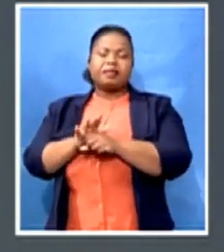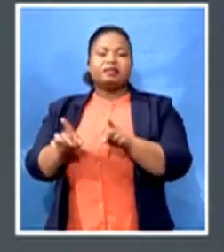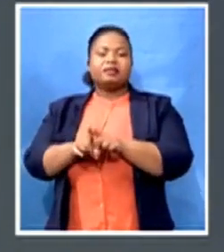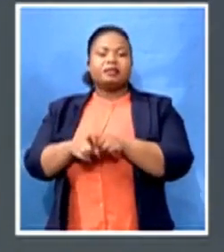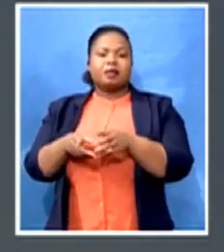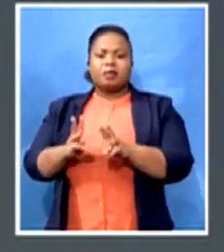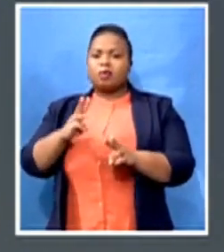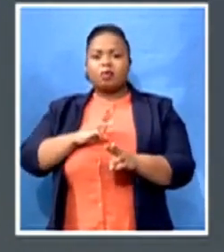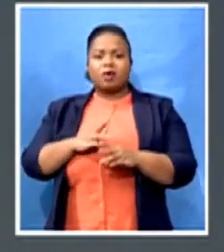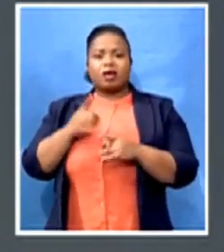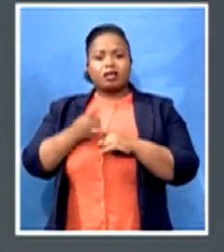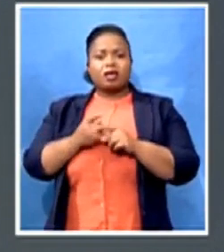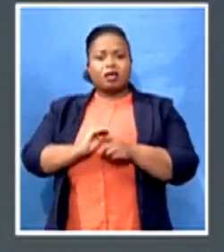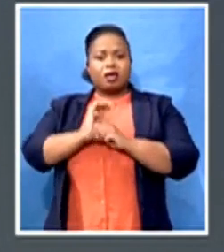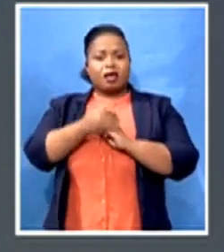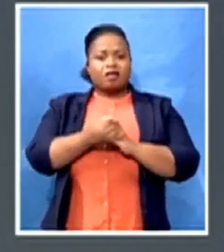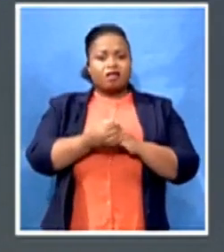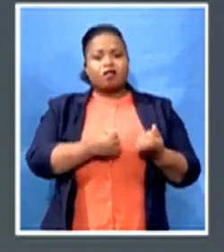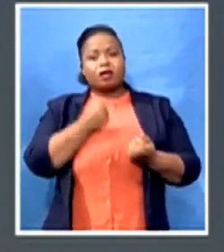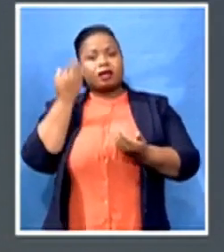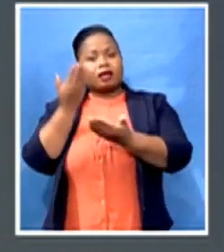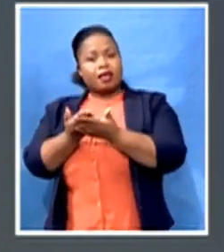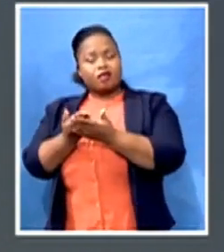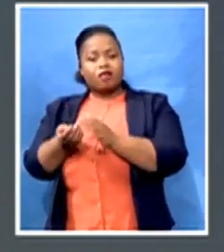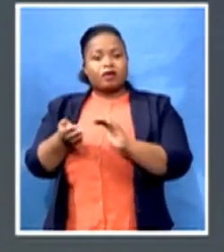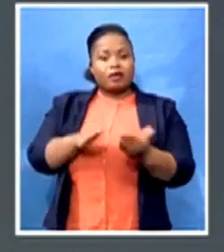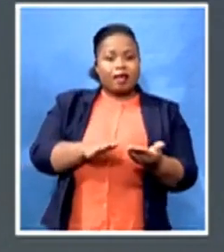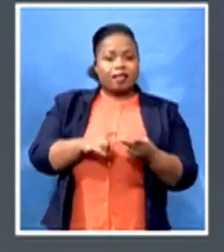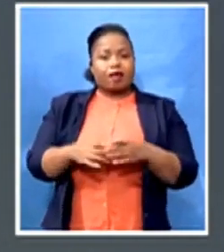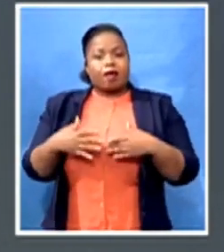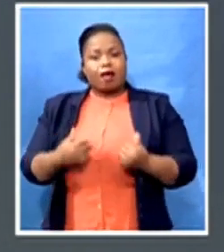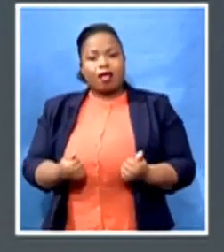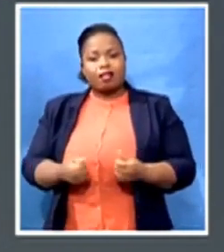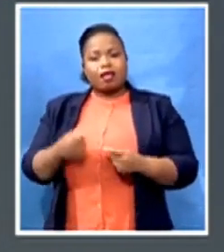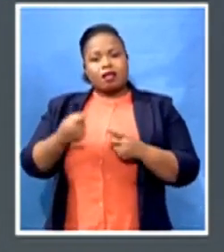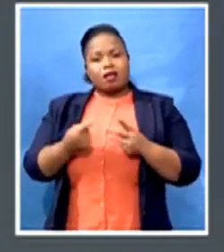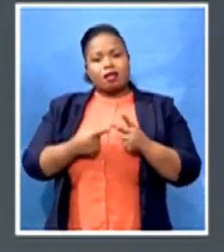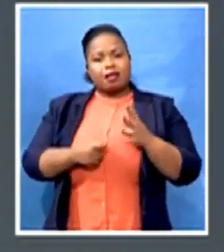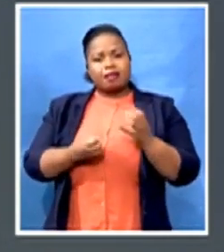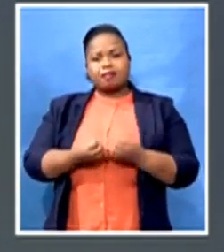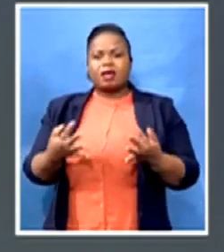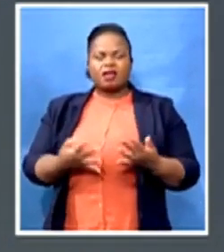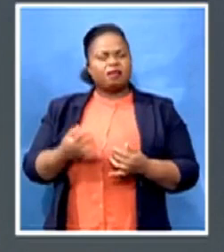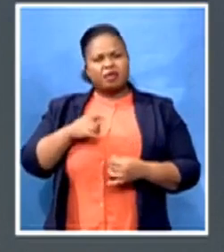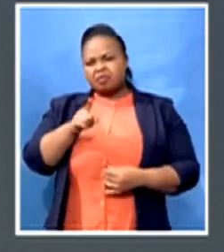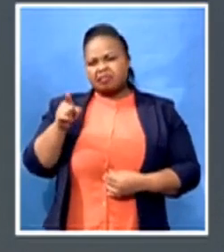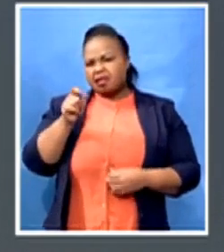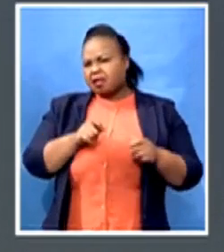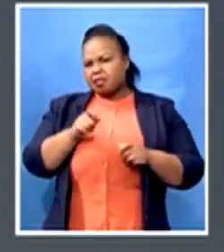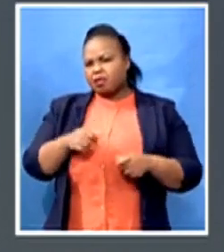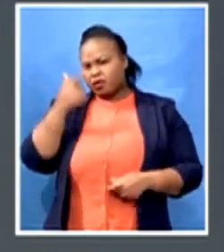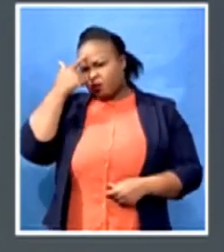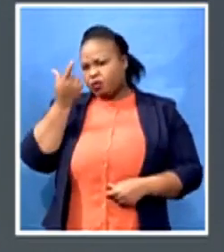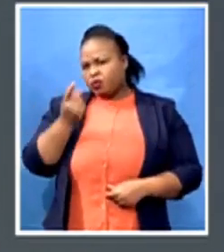claims for death, health and other adverse contingencies. What can people do and what can they not